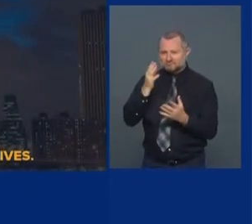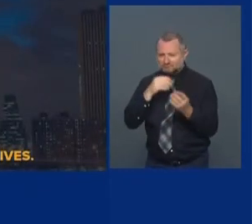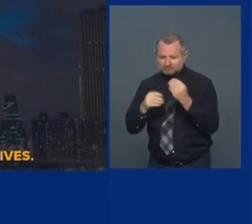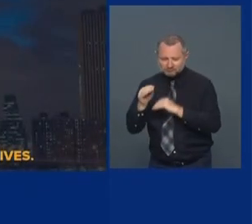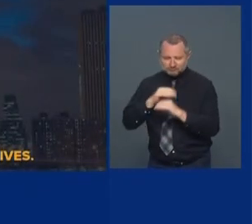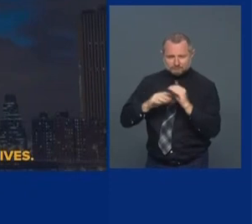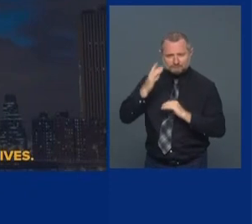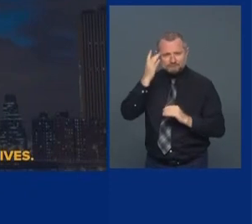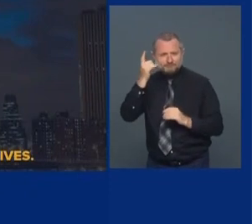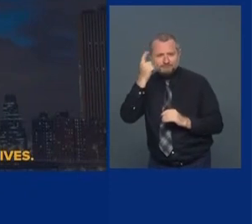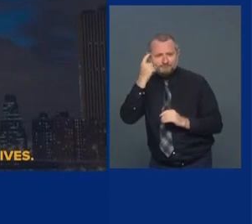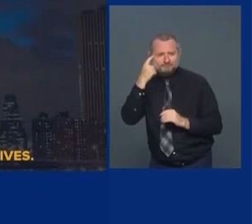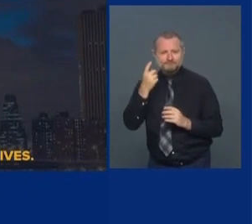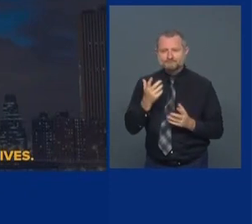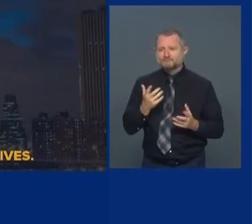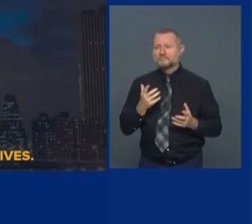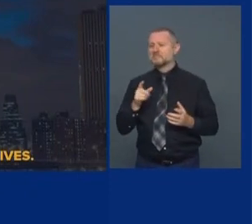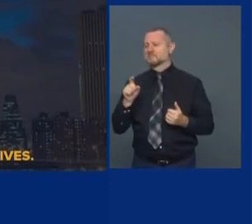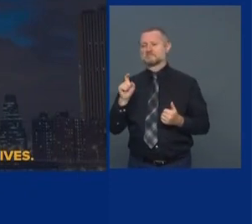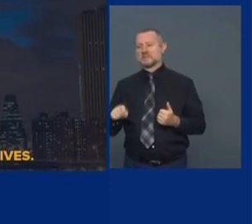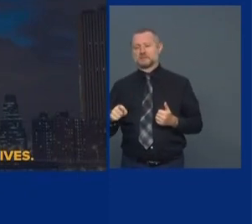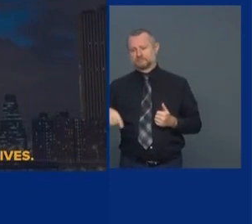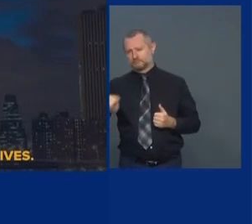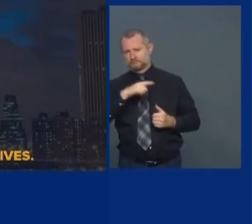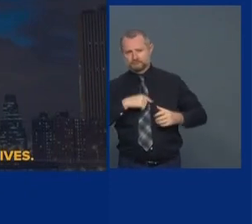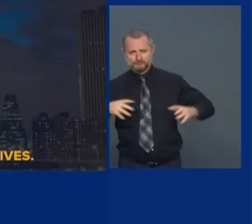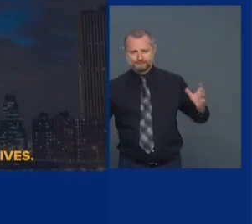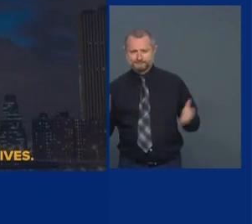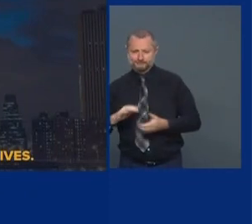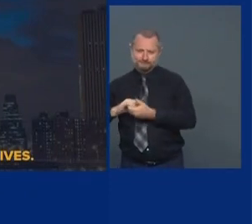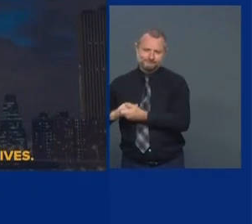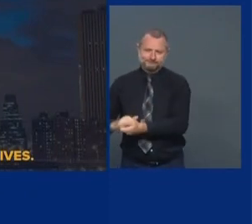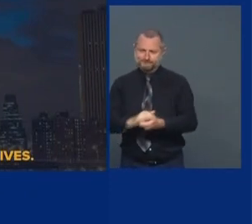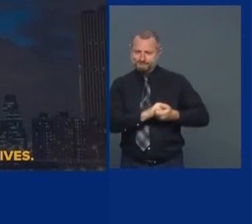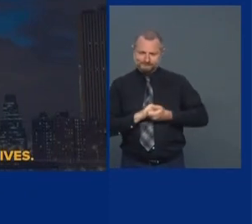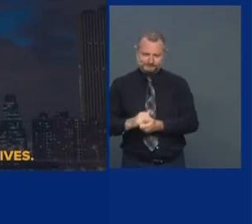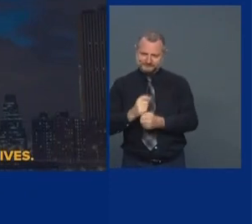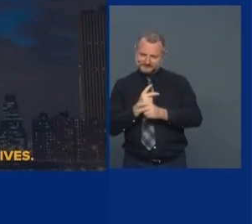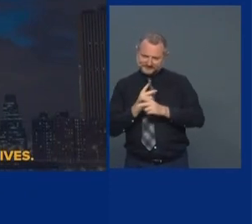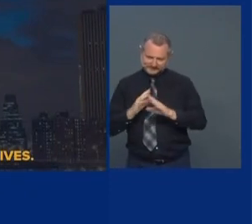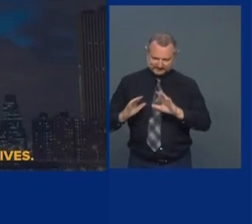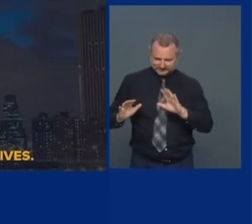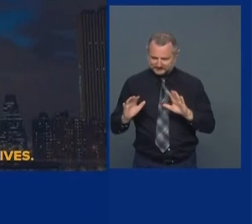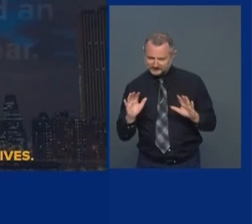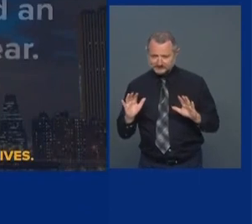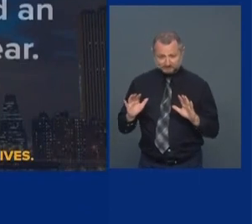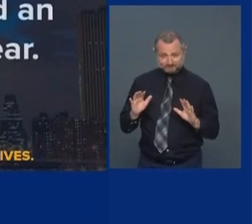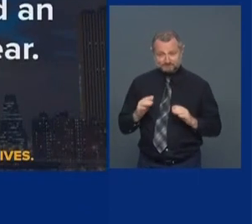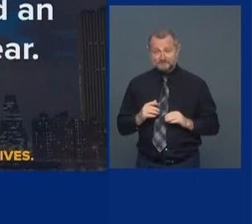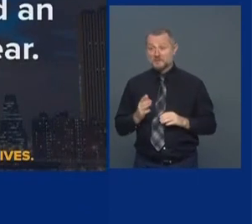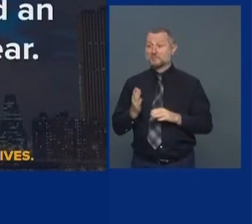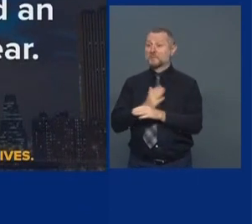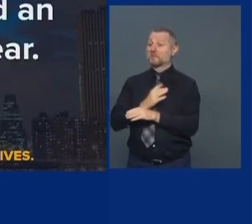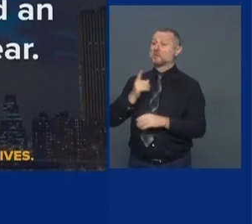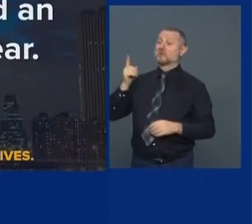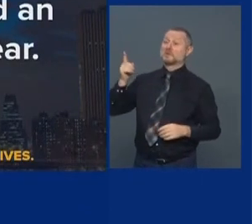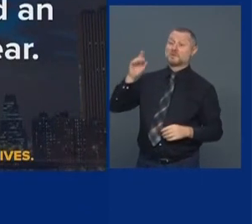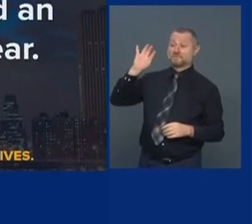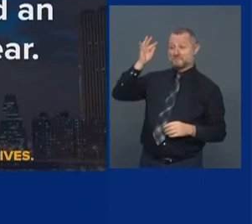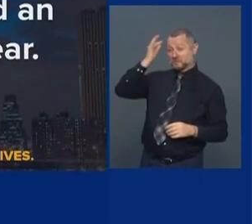And we're going to have to come together and figure this out in the interim before we have a federal government that is sane and functional.